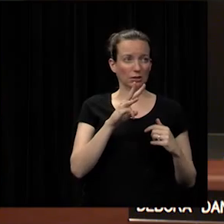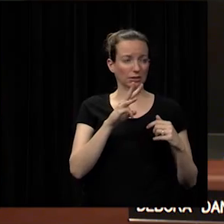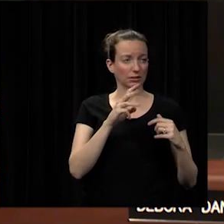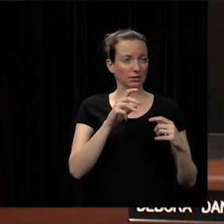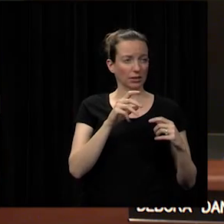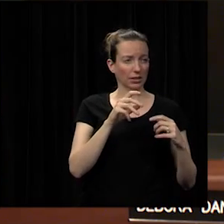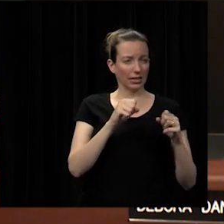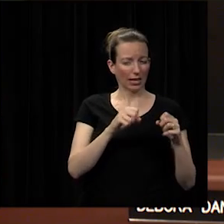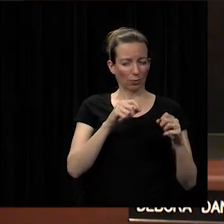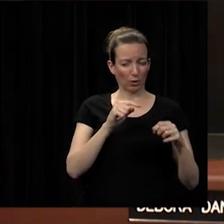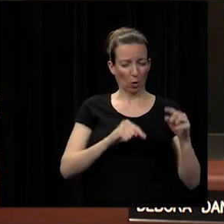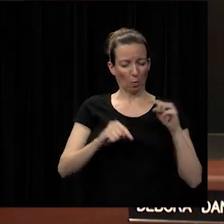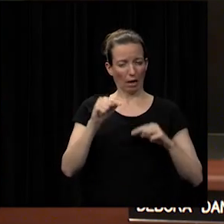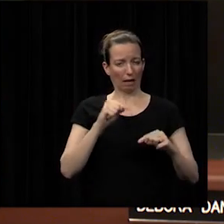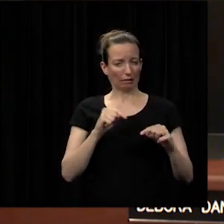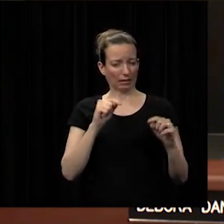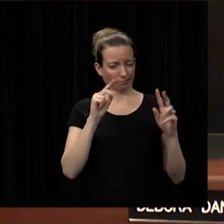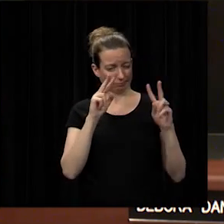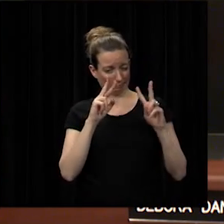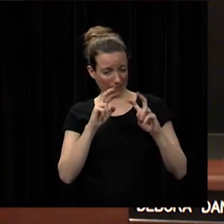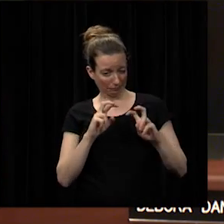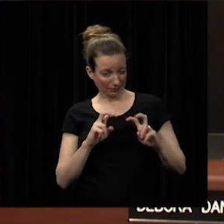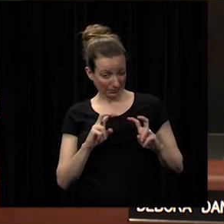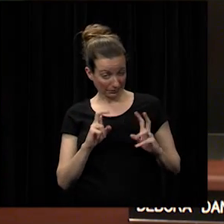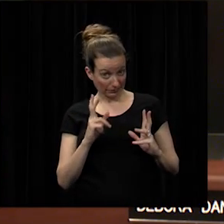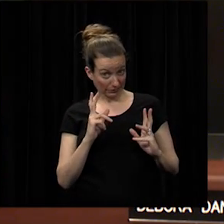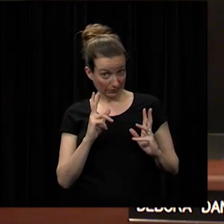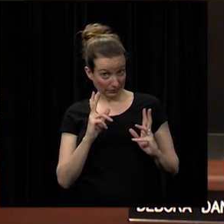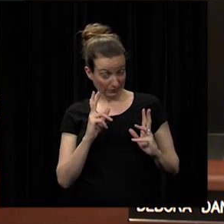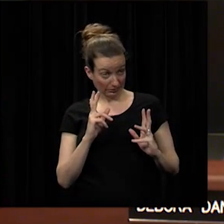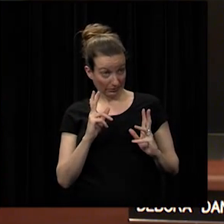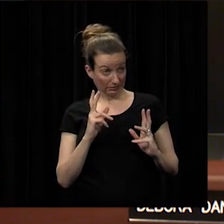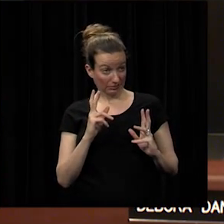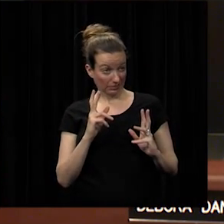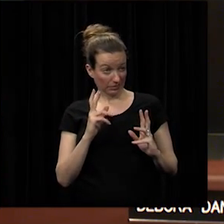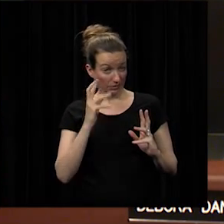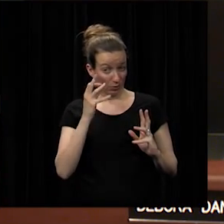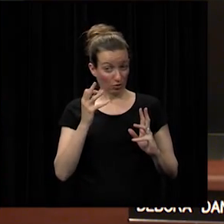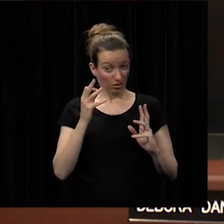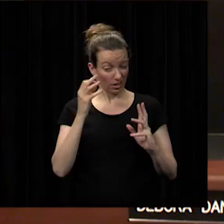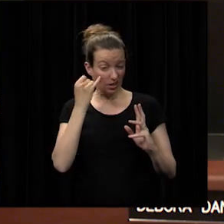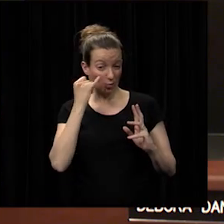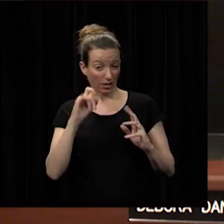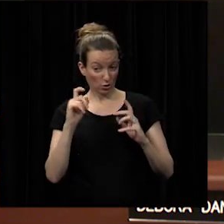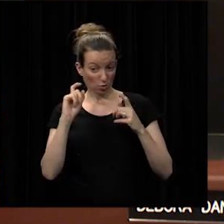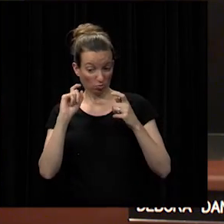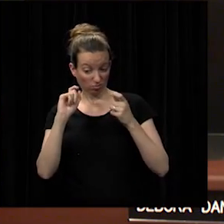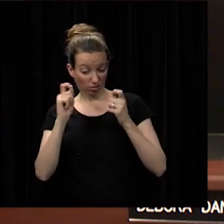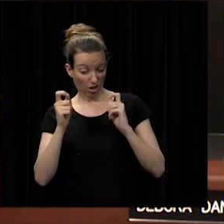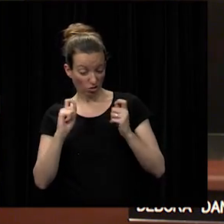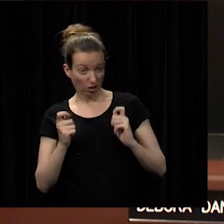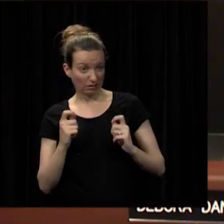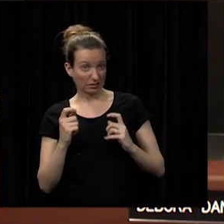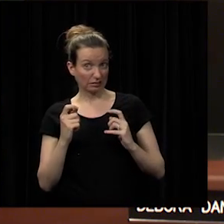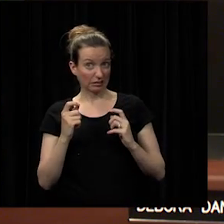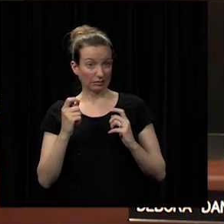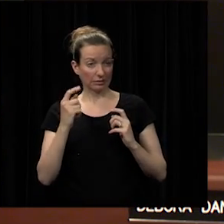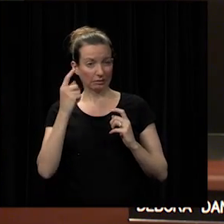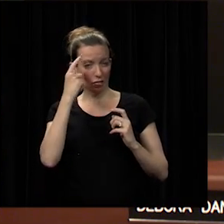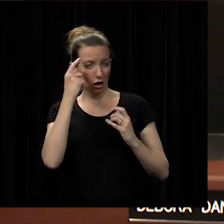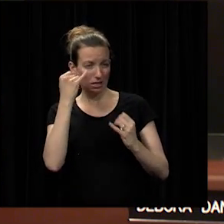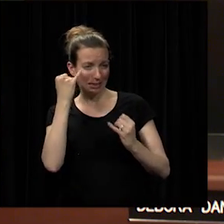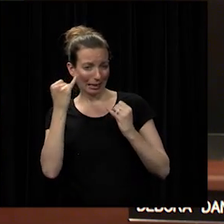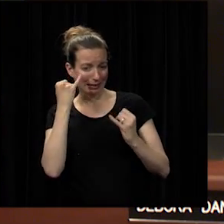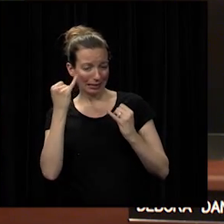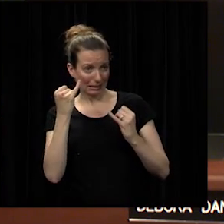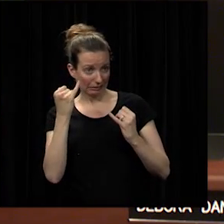re-look at or re-test somewhere down the road after we've made some either adjustments or some thoughts or ideas of what might be driving